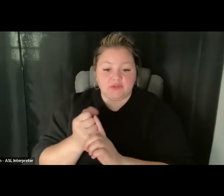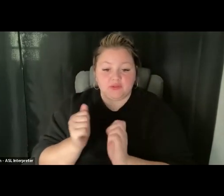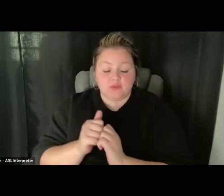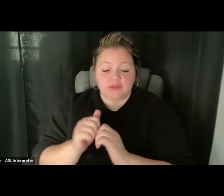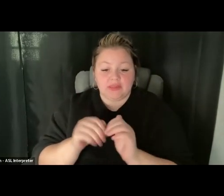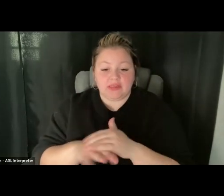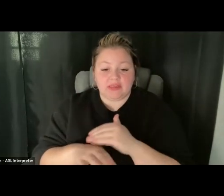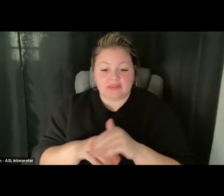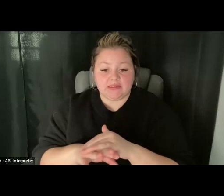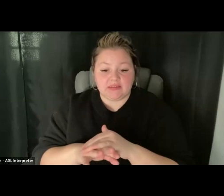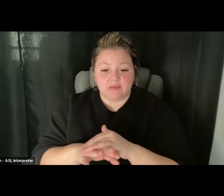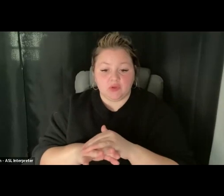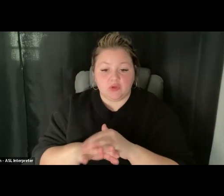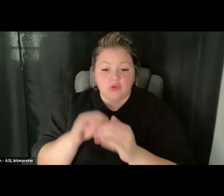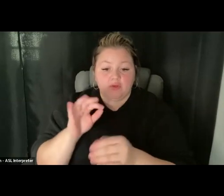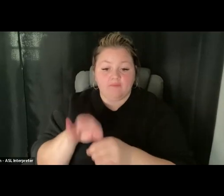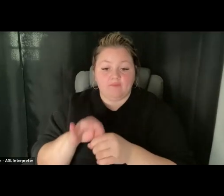electronic vote by mail.